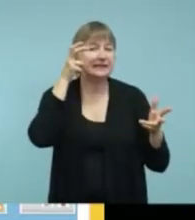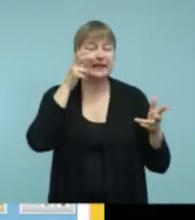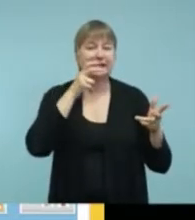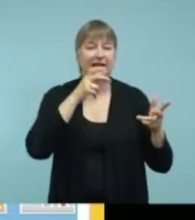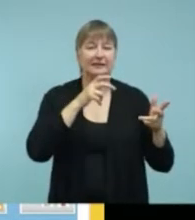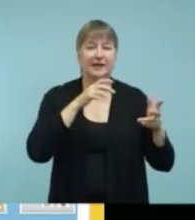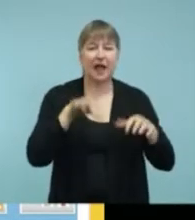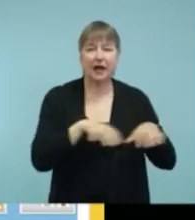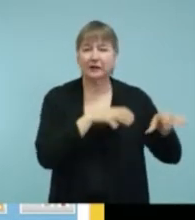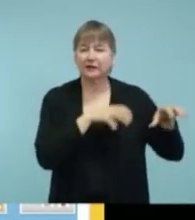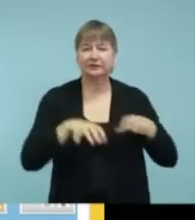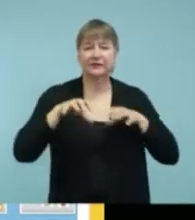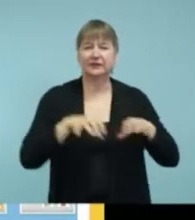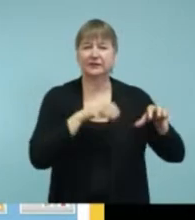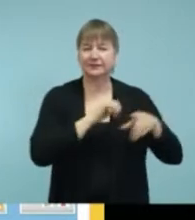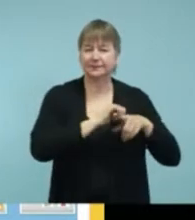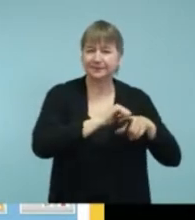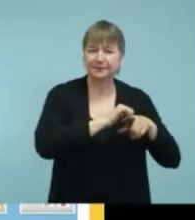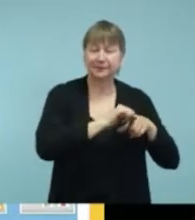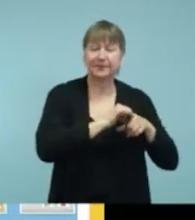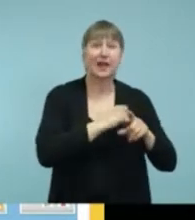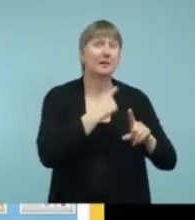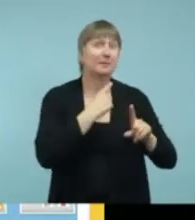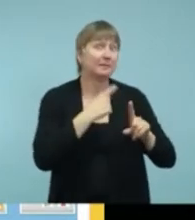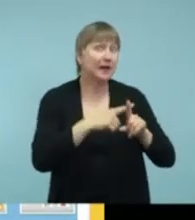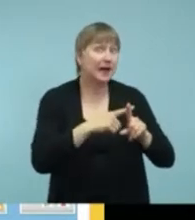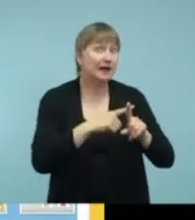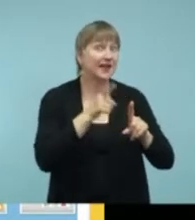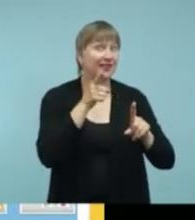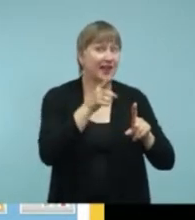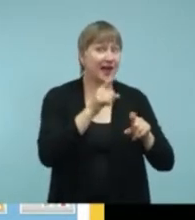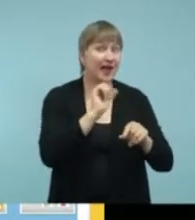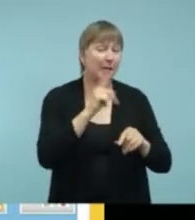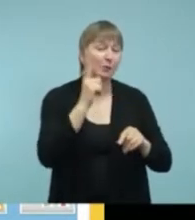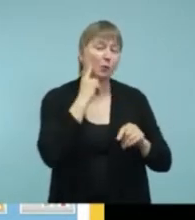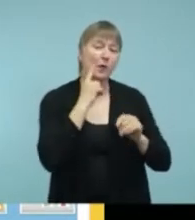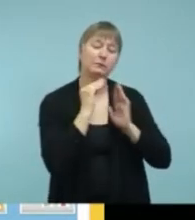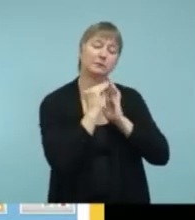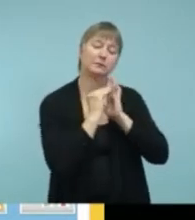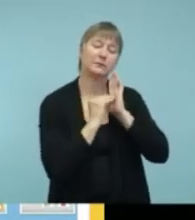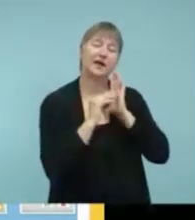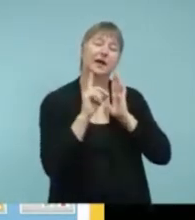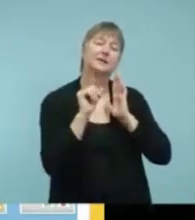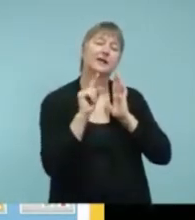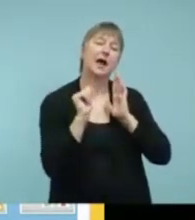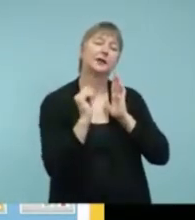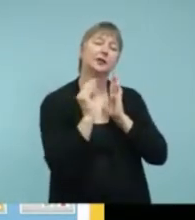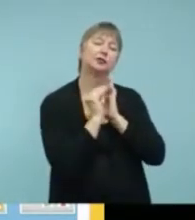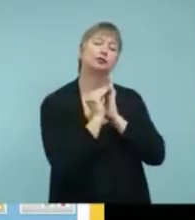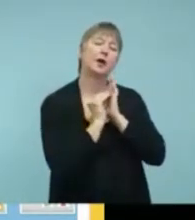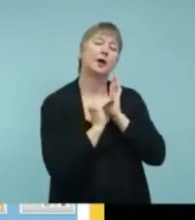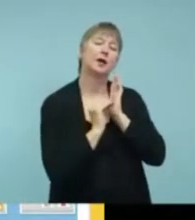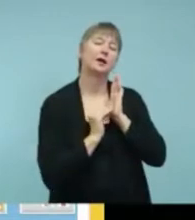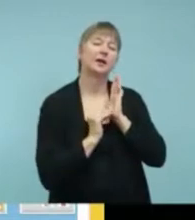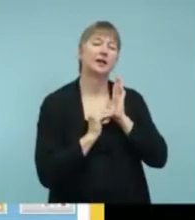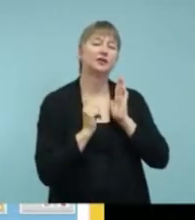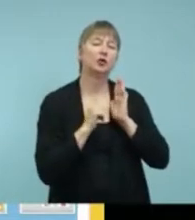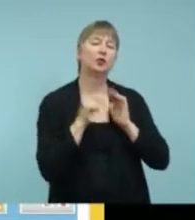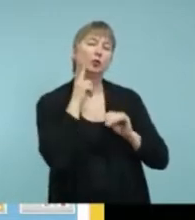what's great is that it also does data tracking for you. So you can kind of monitor how your student is doing.